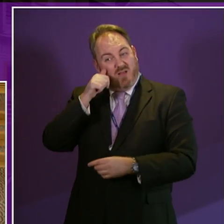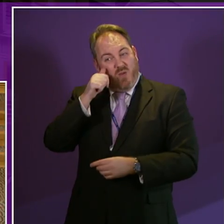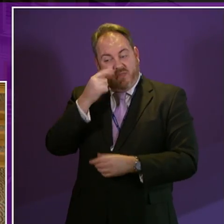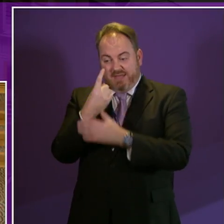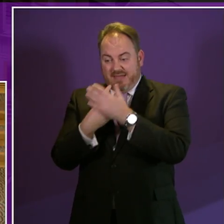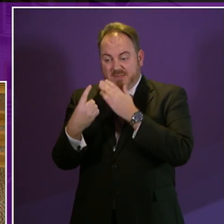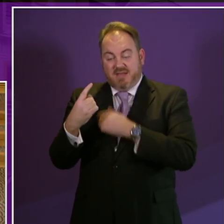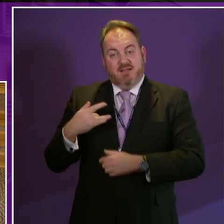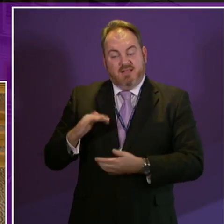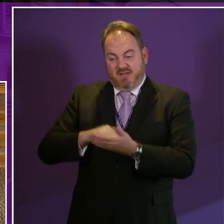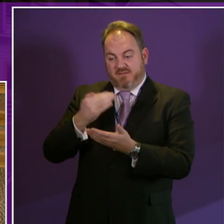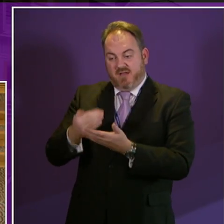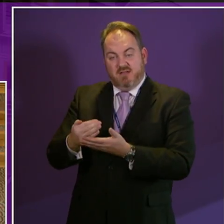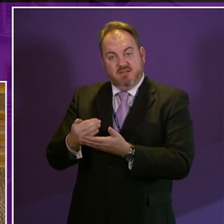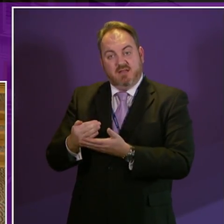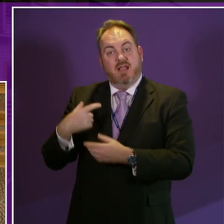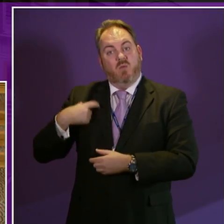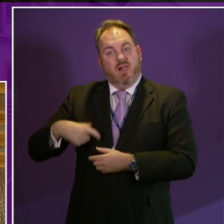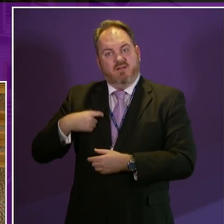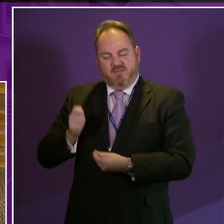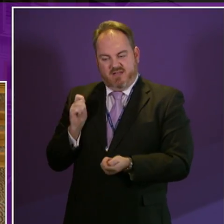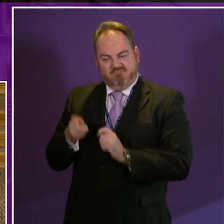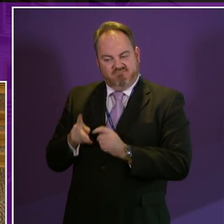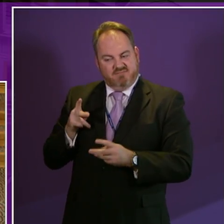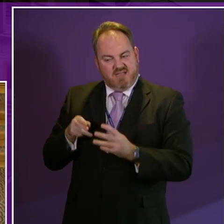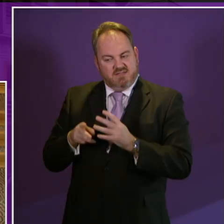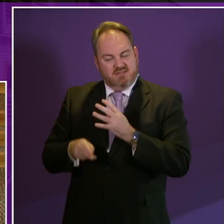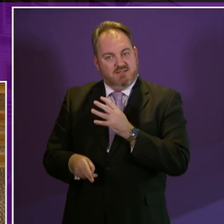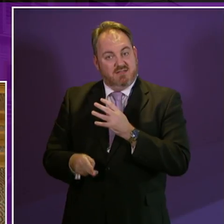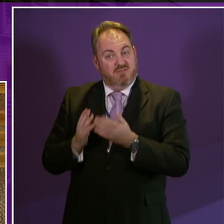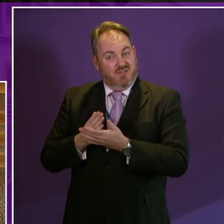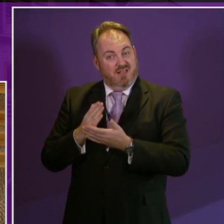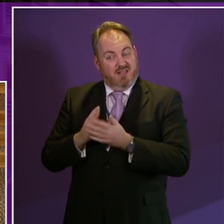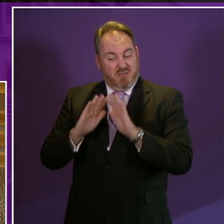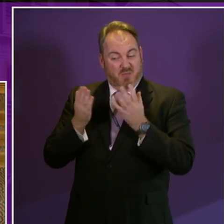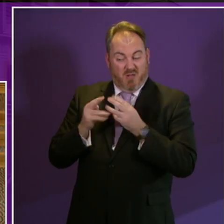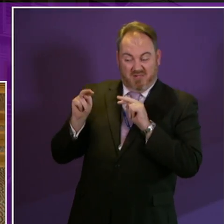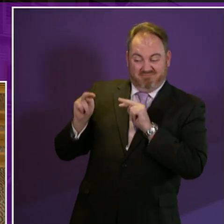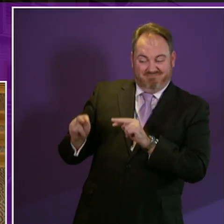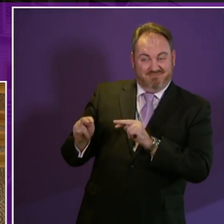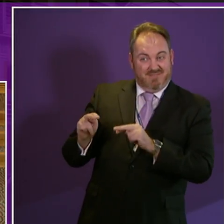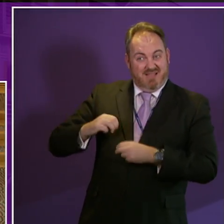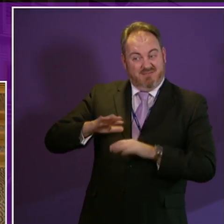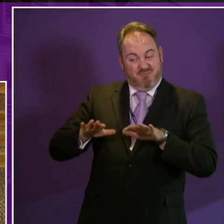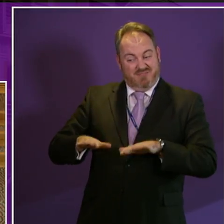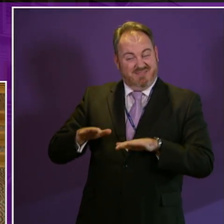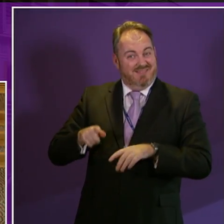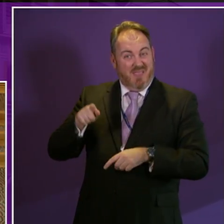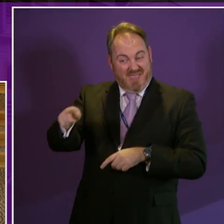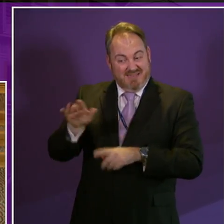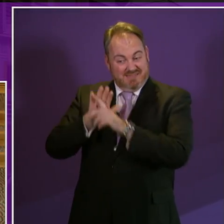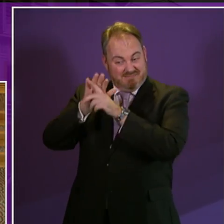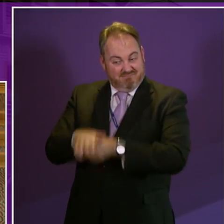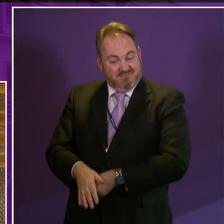fund and welfare reforms have already been internationally judged as delivering grave and systematic violations of